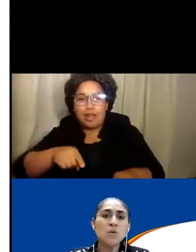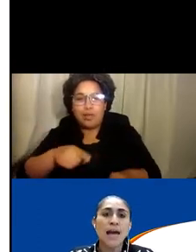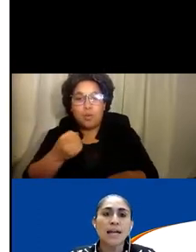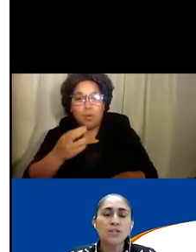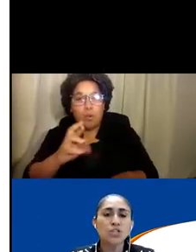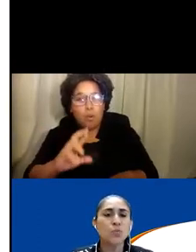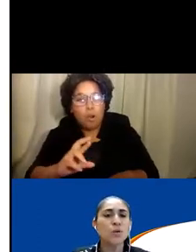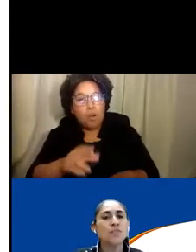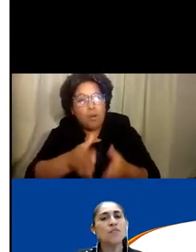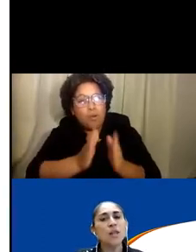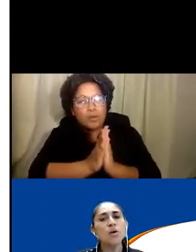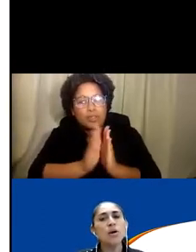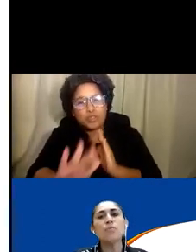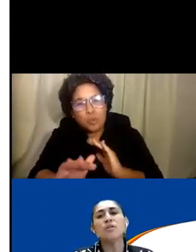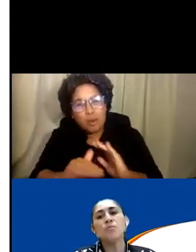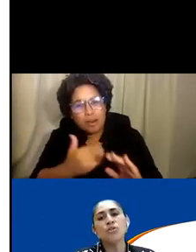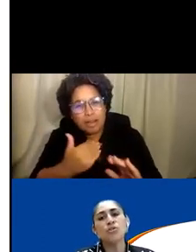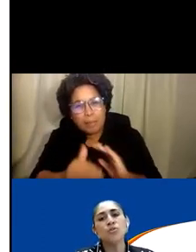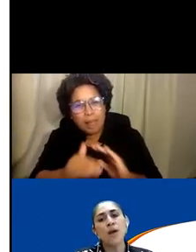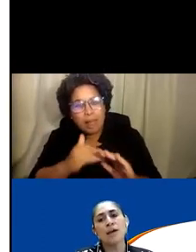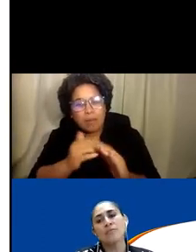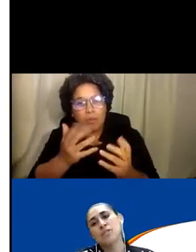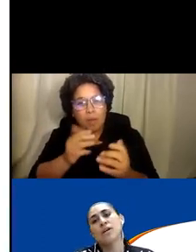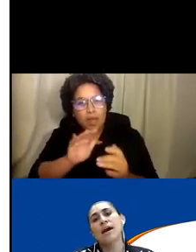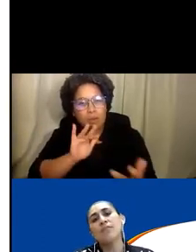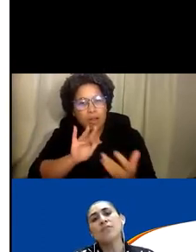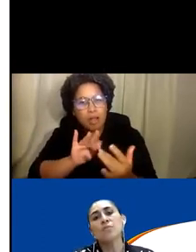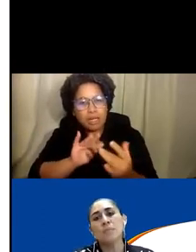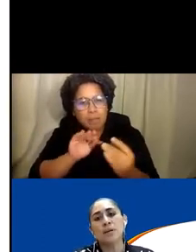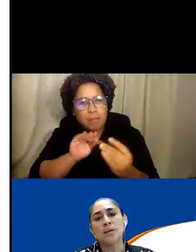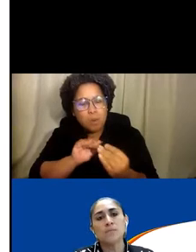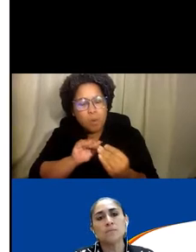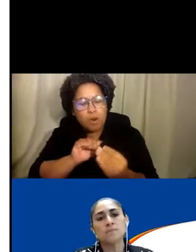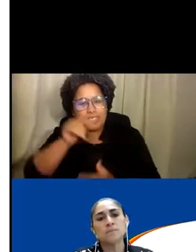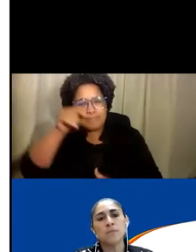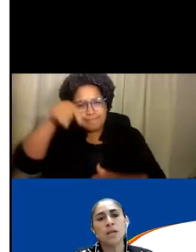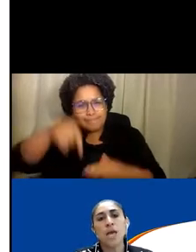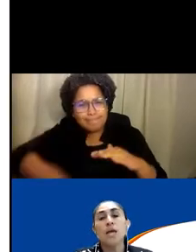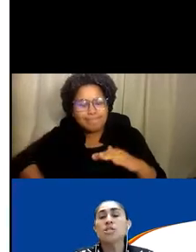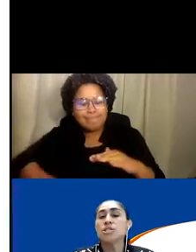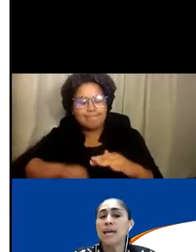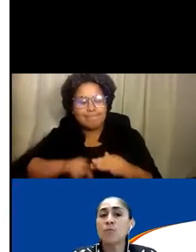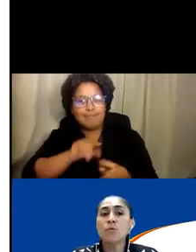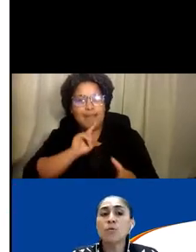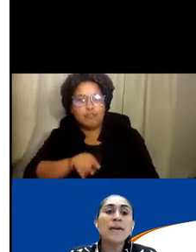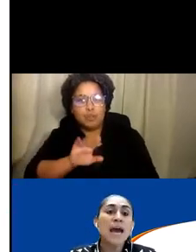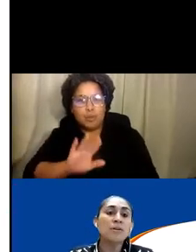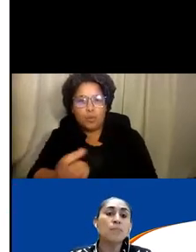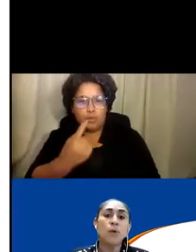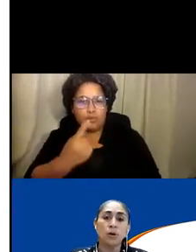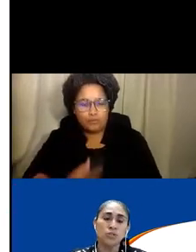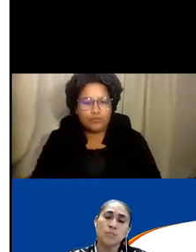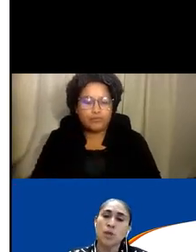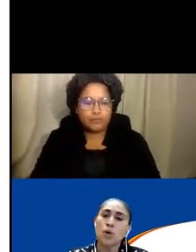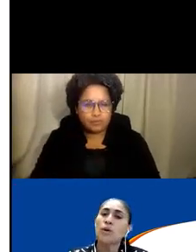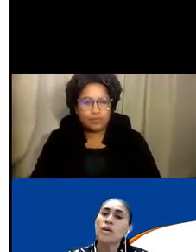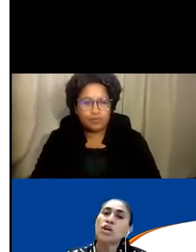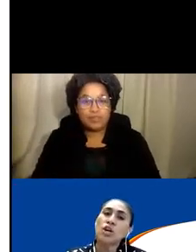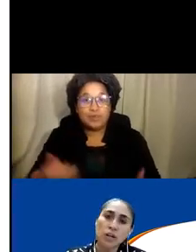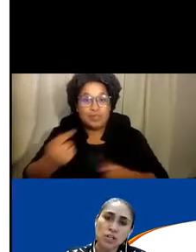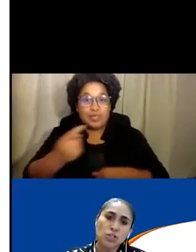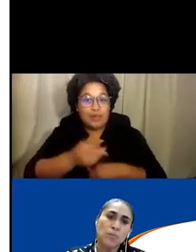you for an email address so we can follow up with a more due answer after the webinar. Today, we will be having polls.